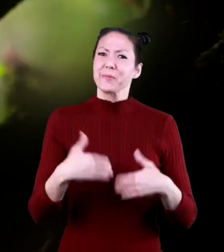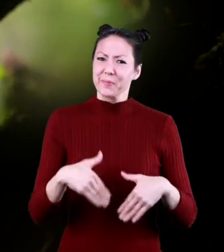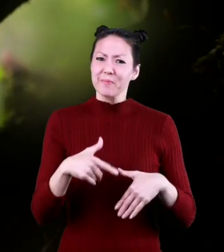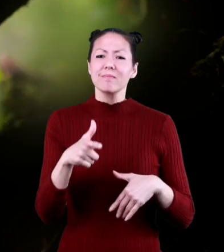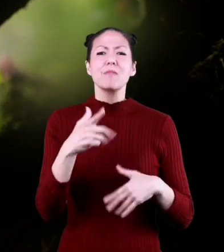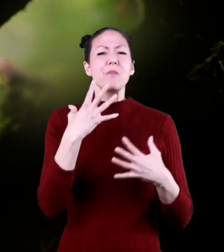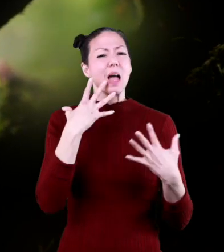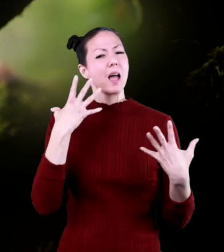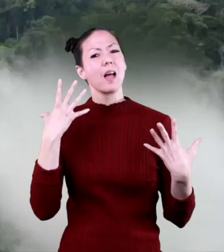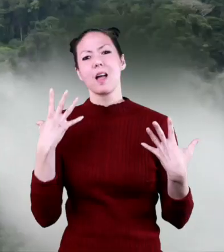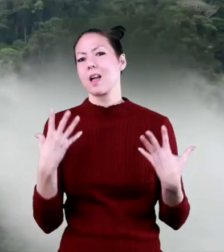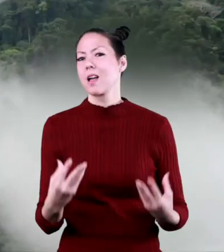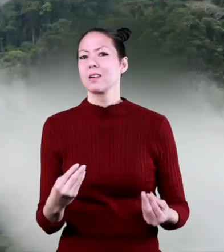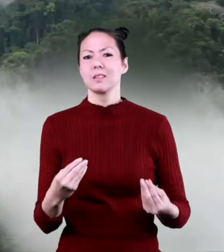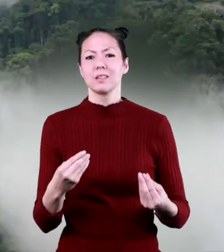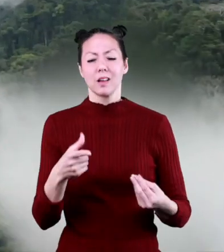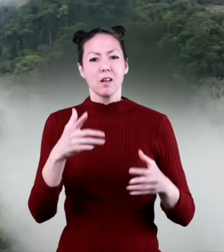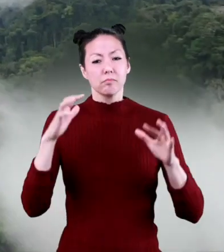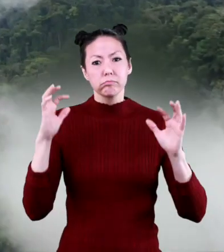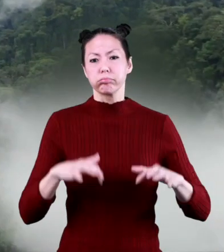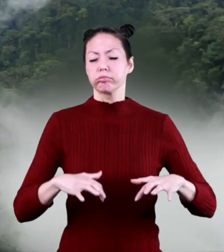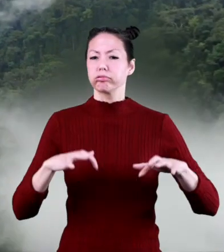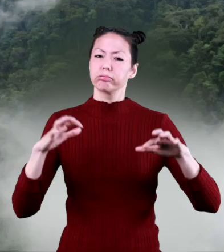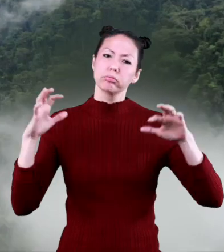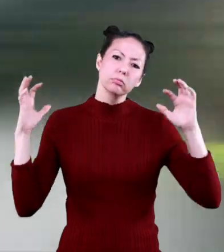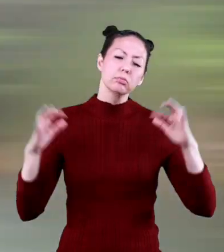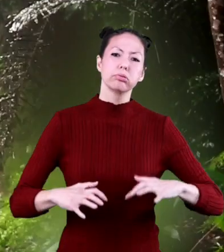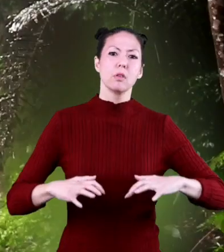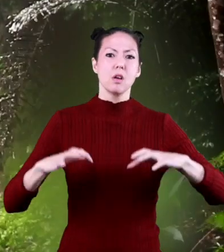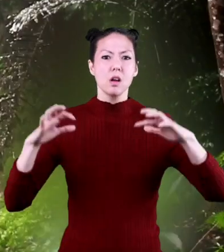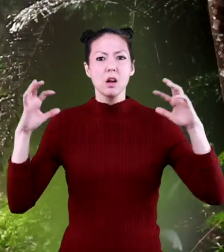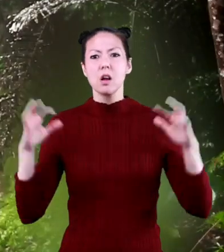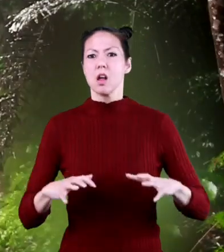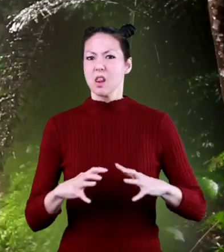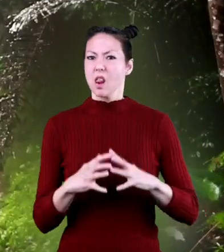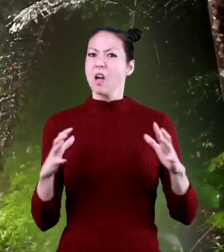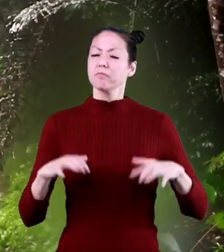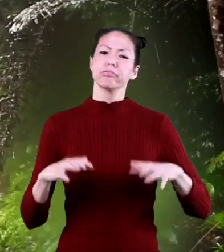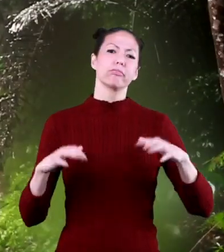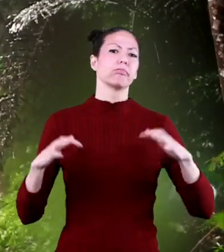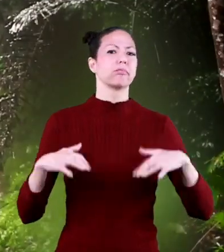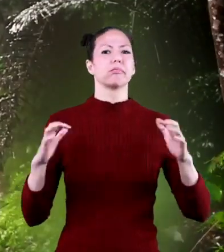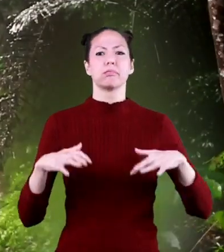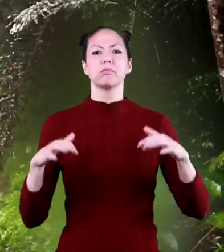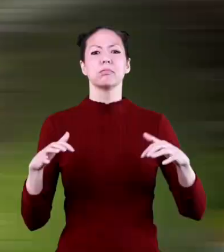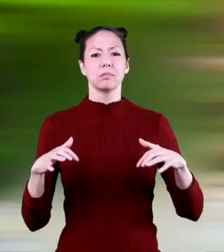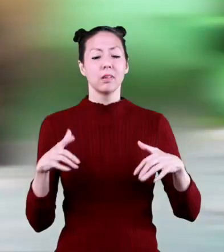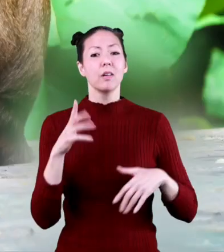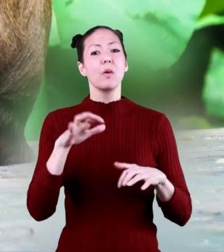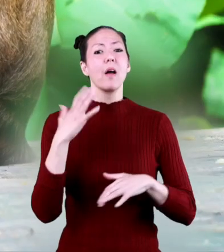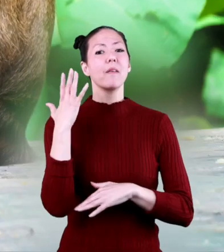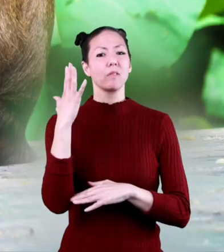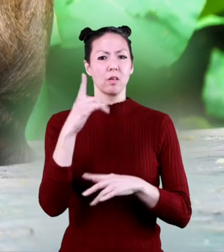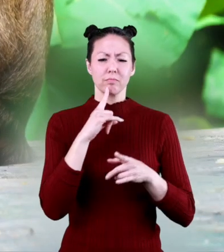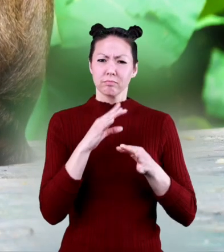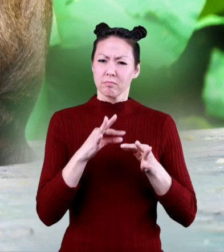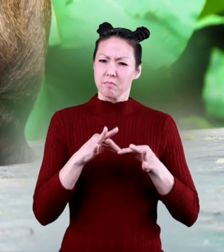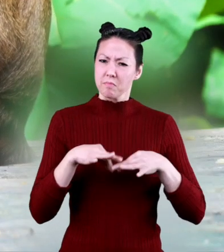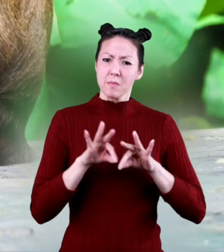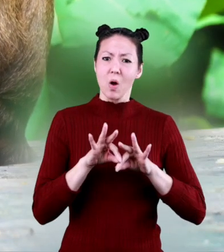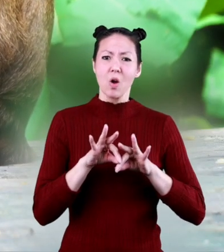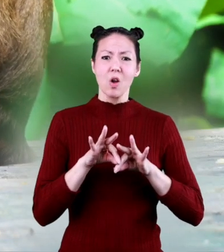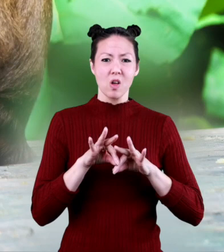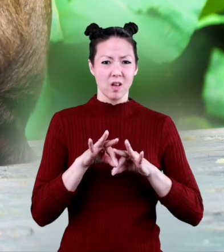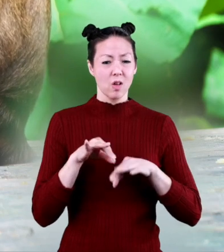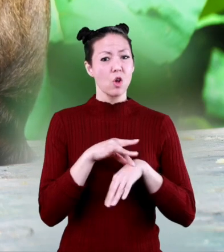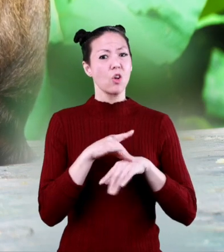is warm, wet, and dense, with heavy rainfall. Rainforests are